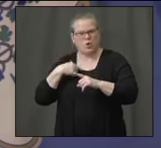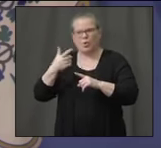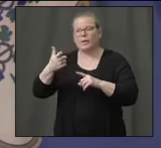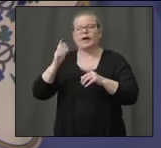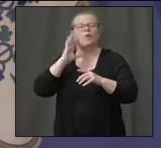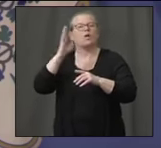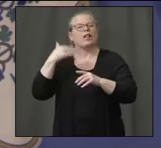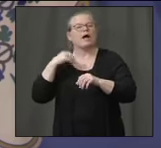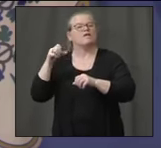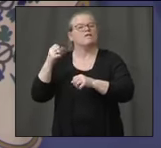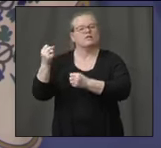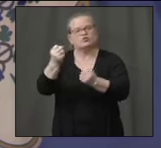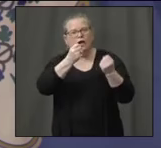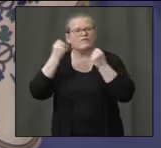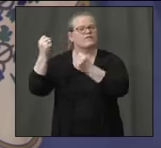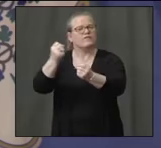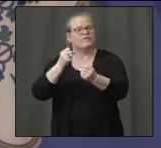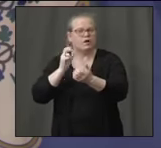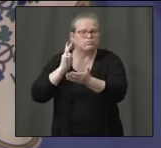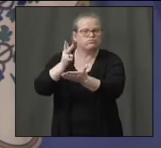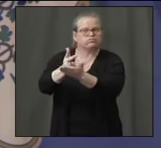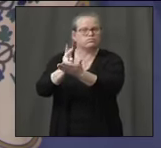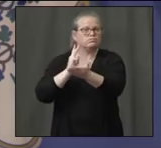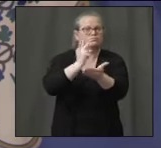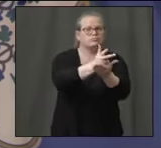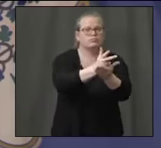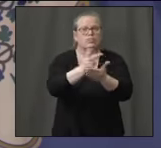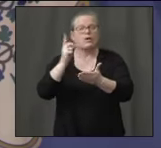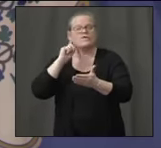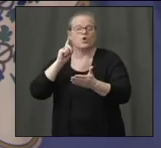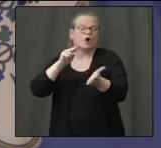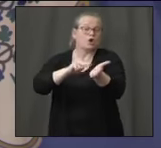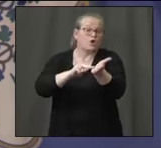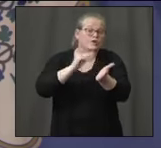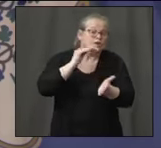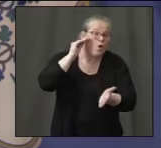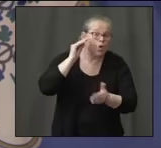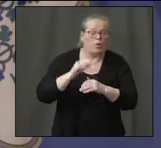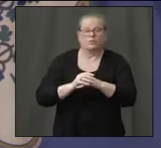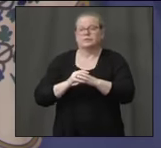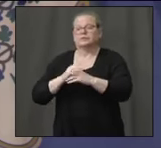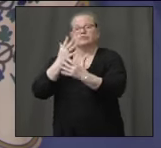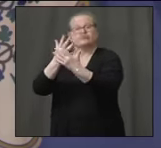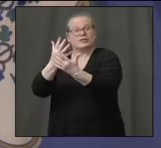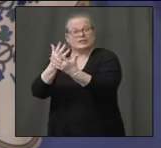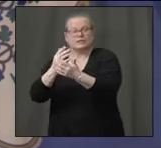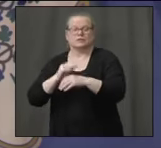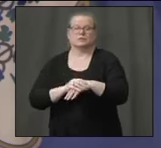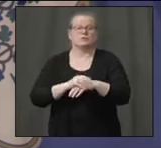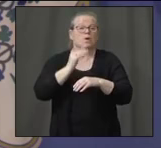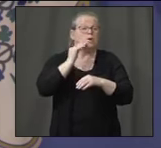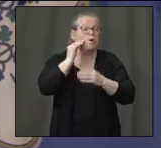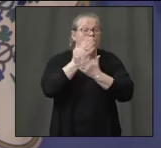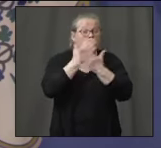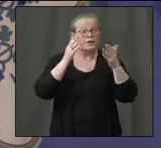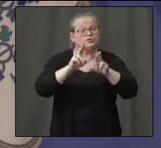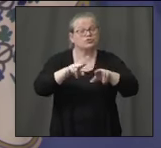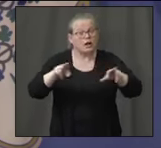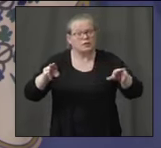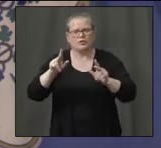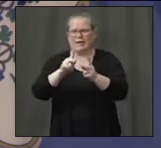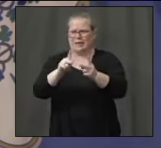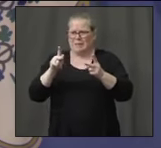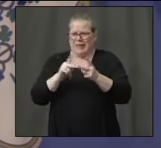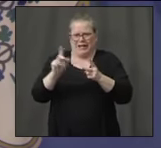to nursing homes and correctional facilities and homeless shelters and those places where we have the most contagion. And Steve has said